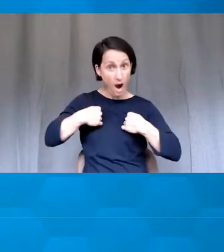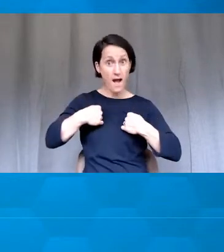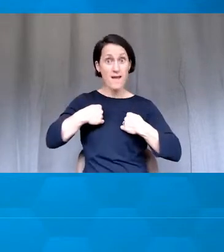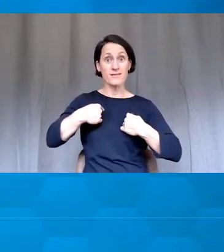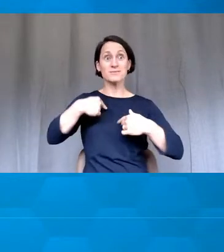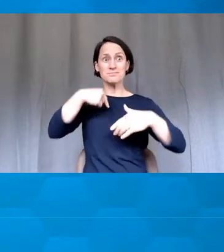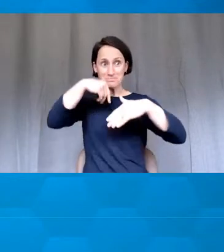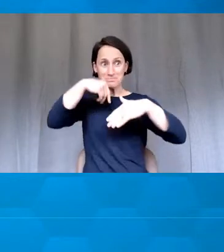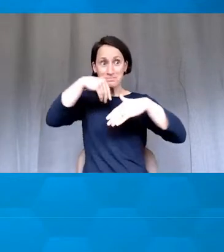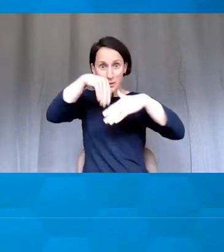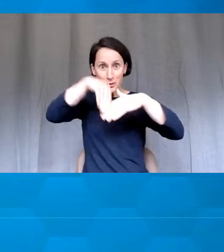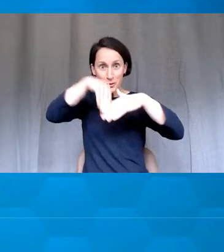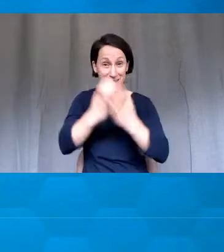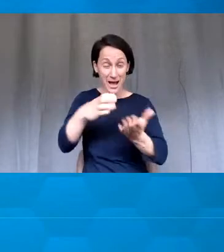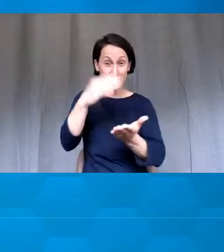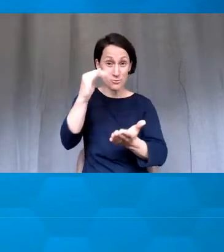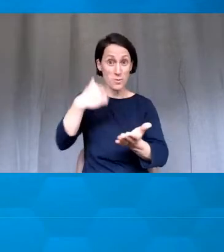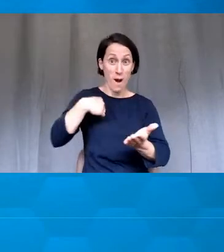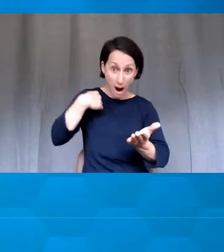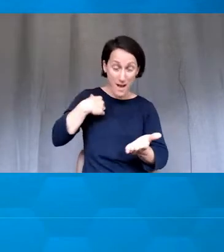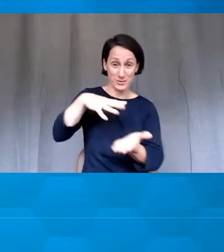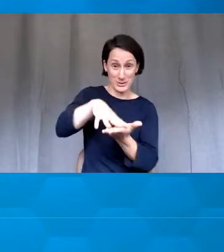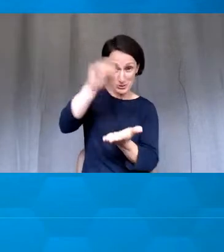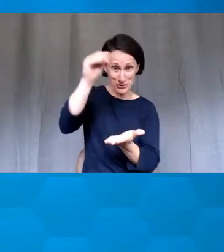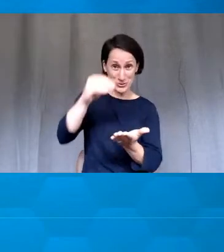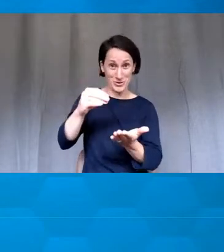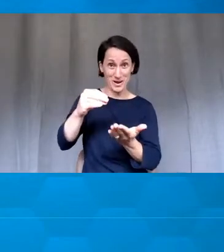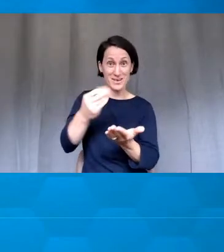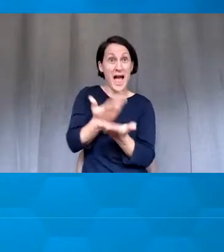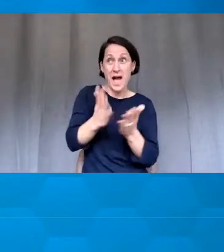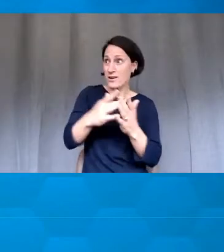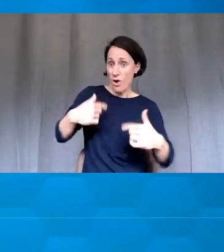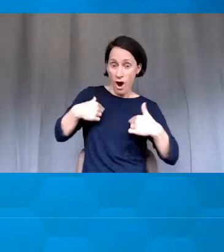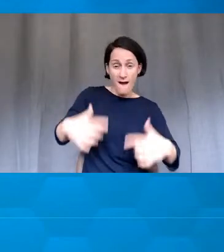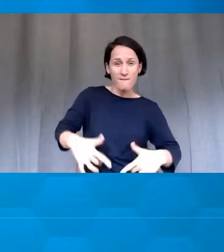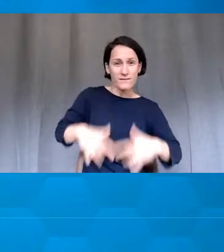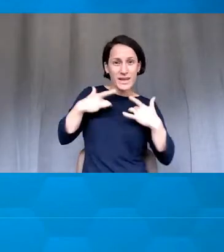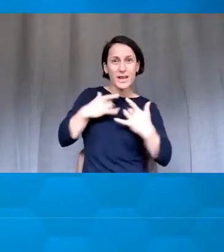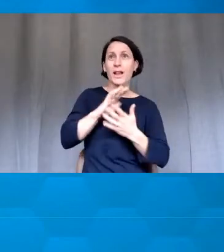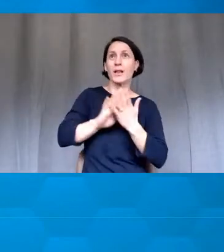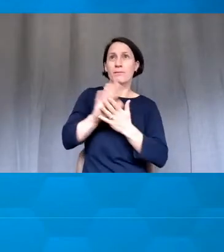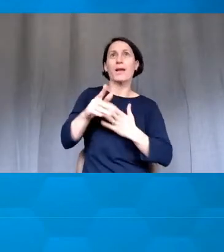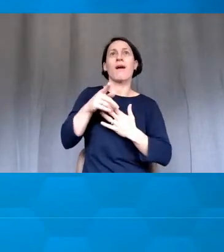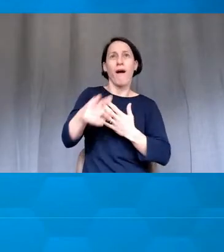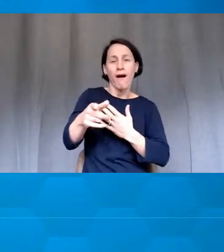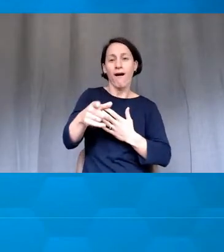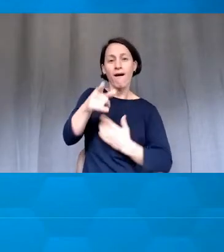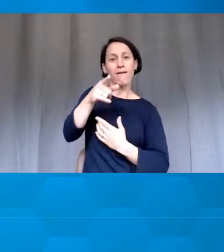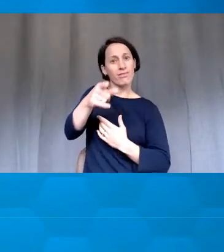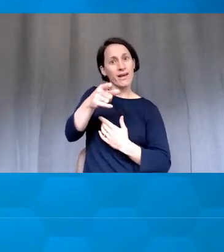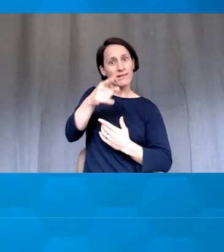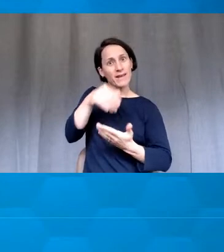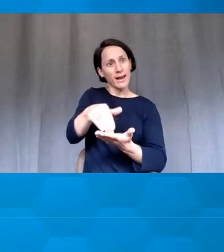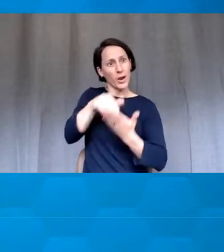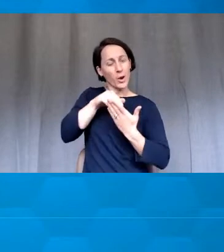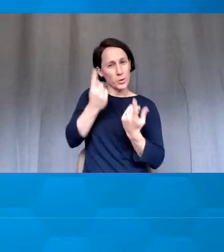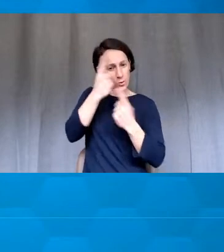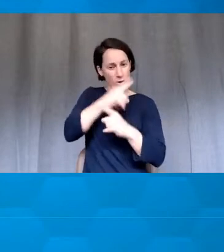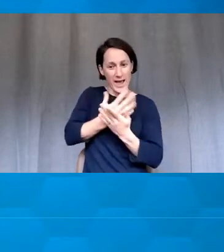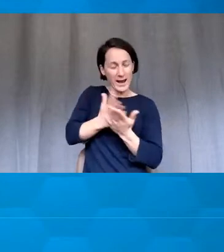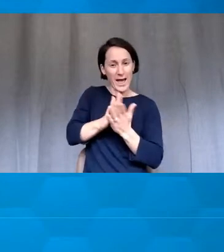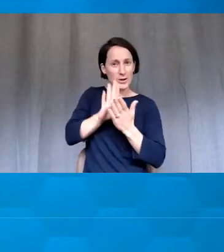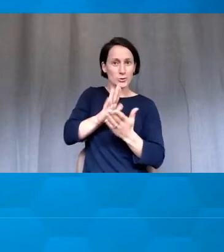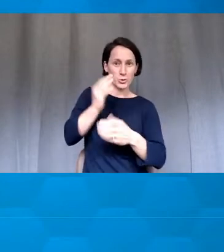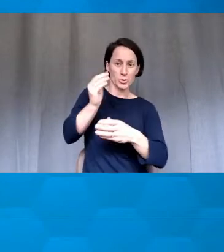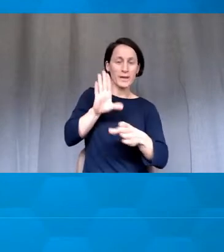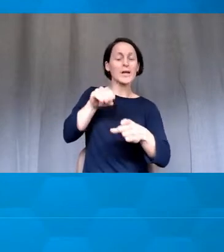on how you felt when you're a student can help to create some innovations around how we can teach inclusively, if particularly you're a student